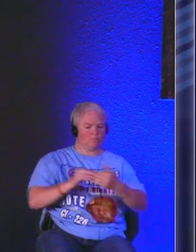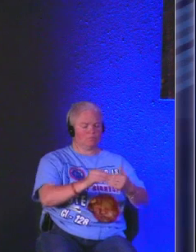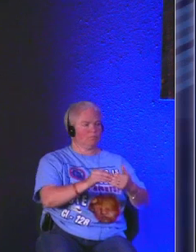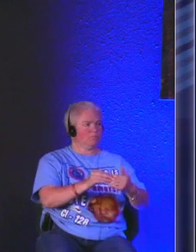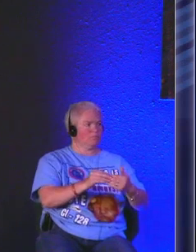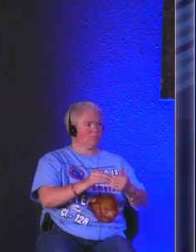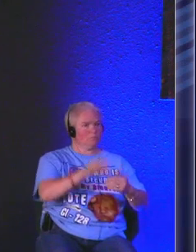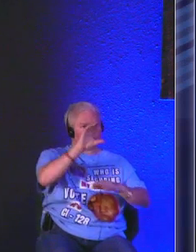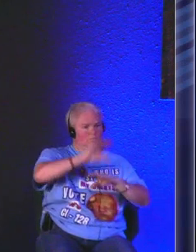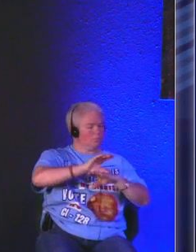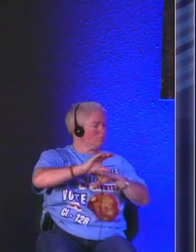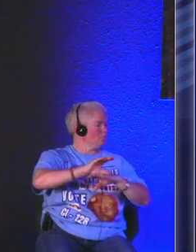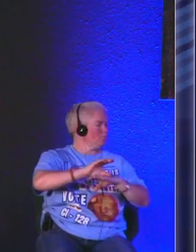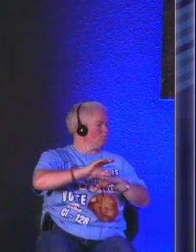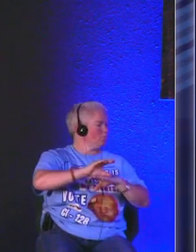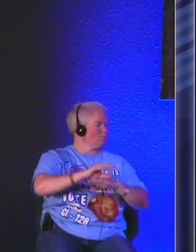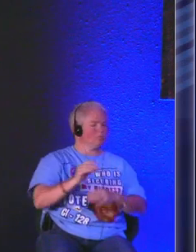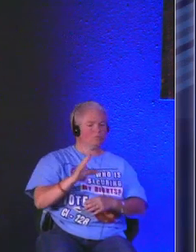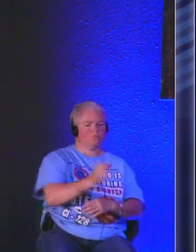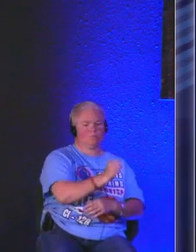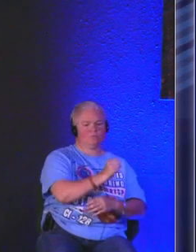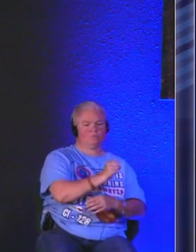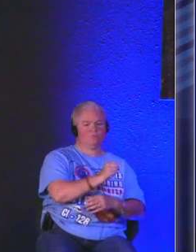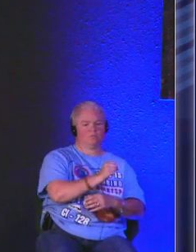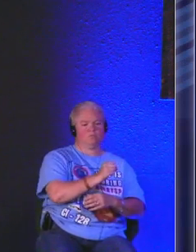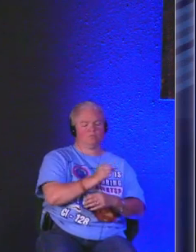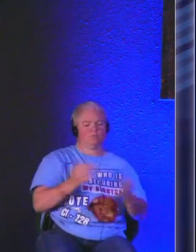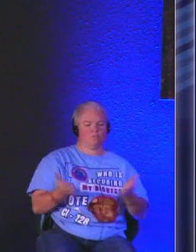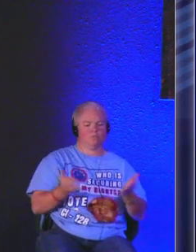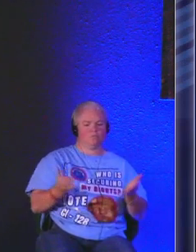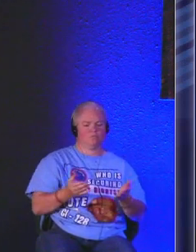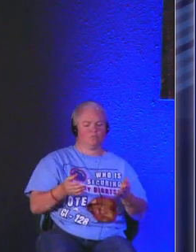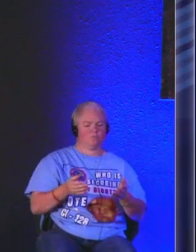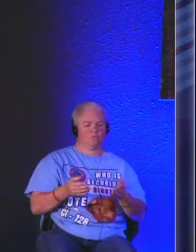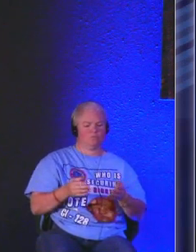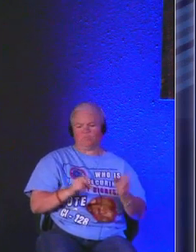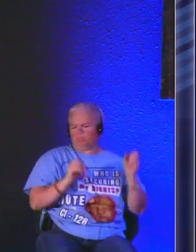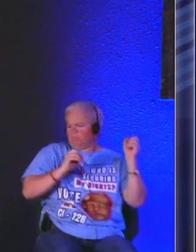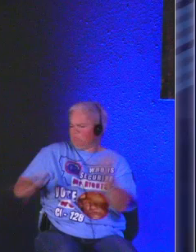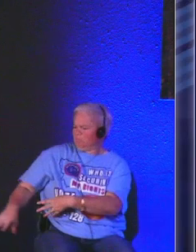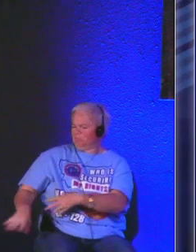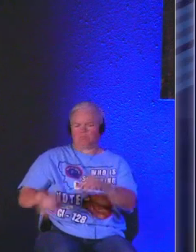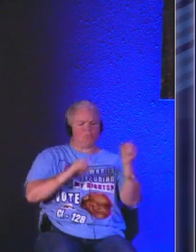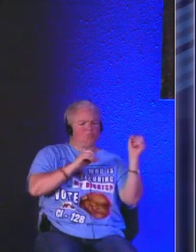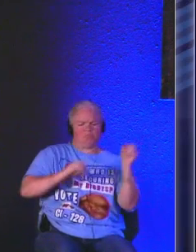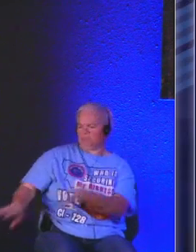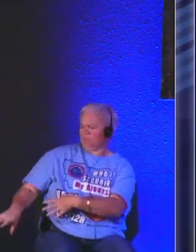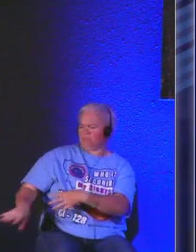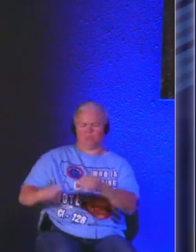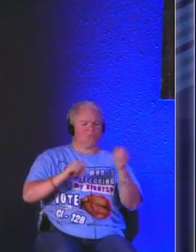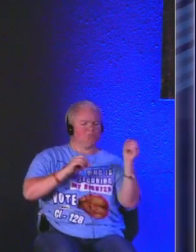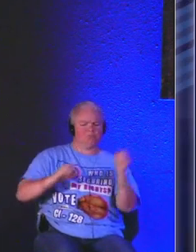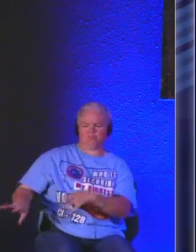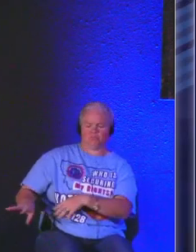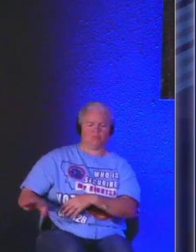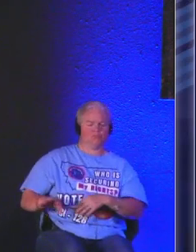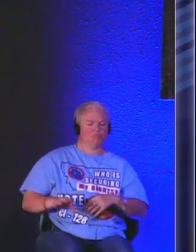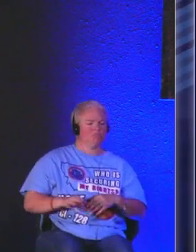lead a body you can take those for what they are if you want to chuck all those you can chuck them